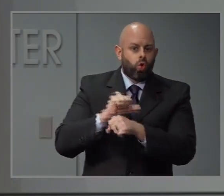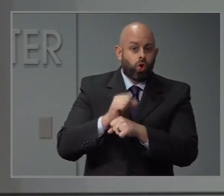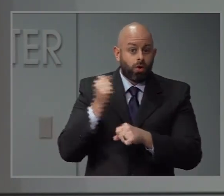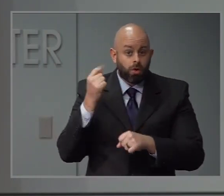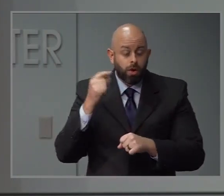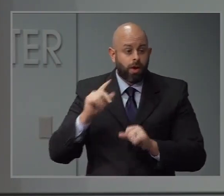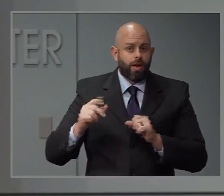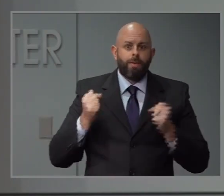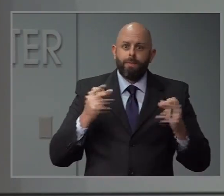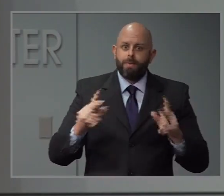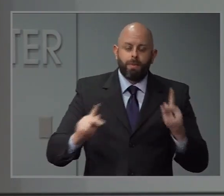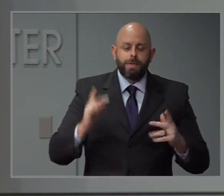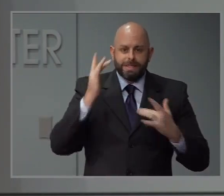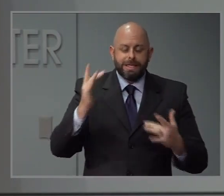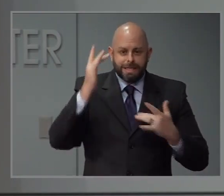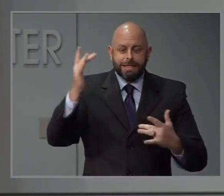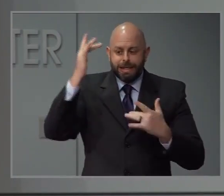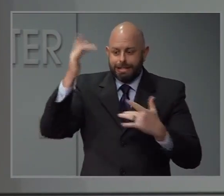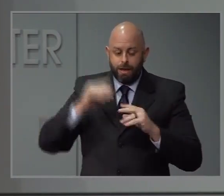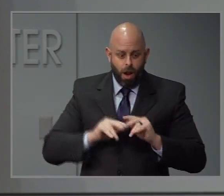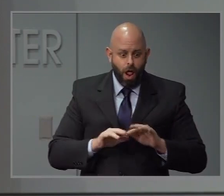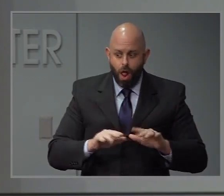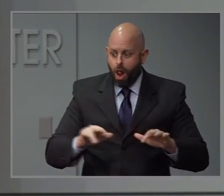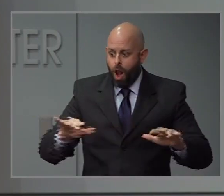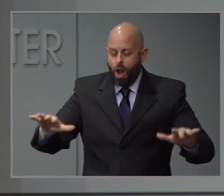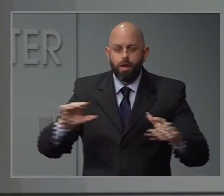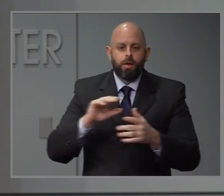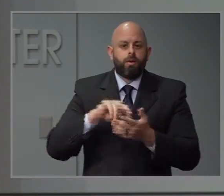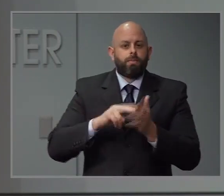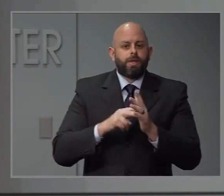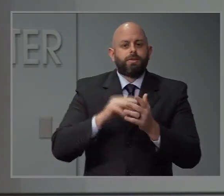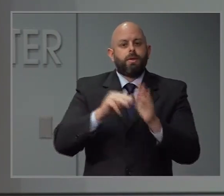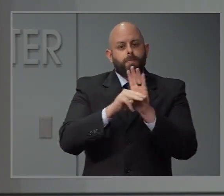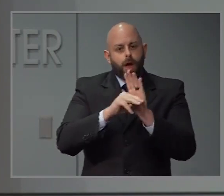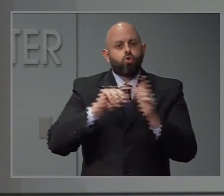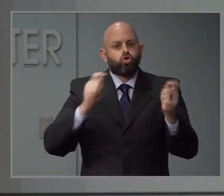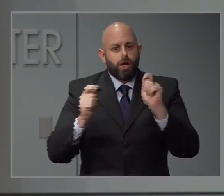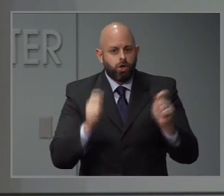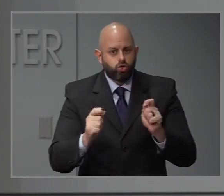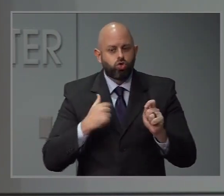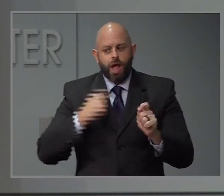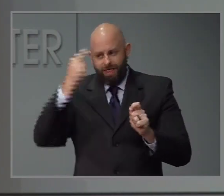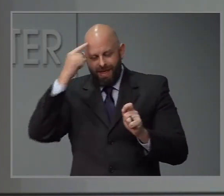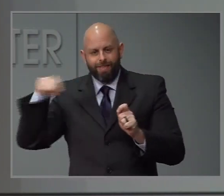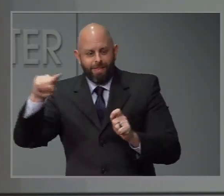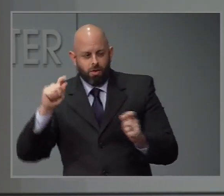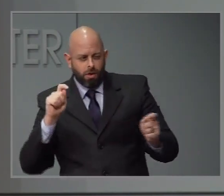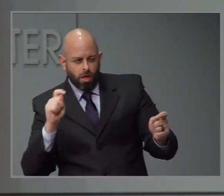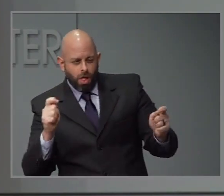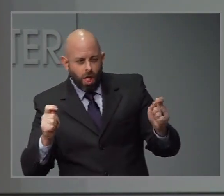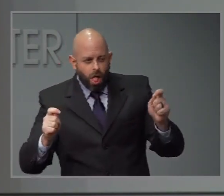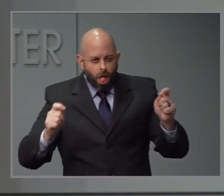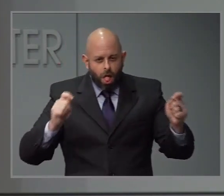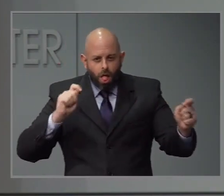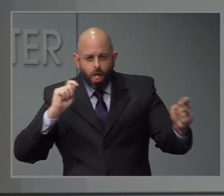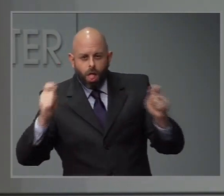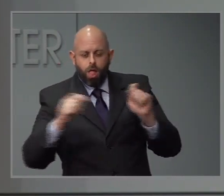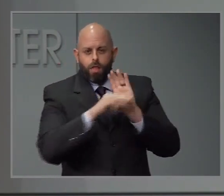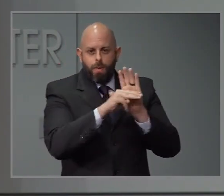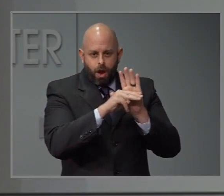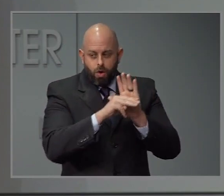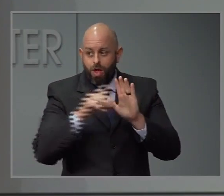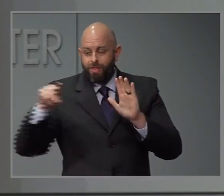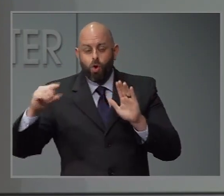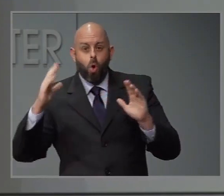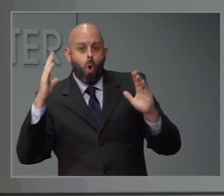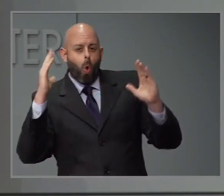rapidly, as are those models. So I think they've been fine-tuning their work. I know that they have been hoping to put out a